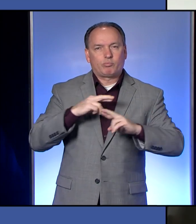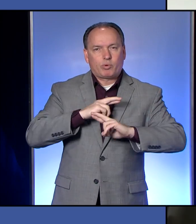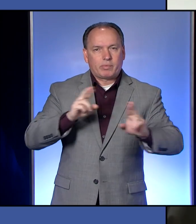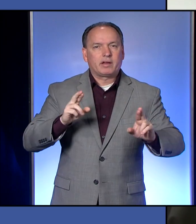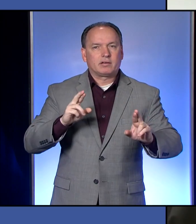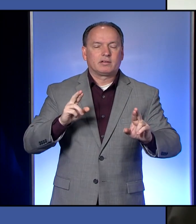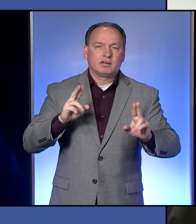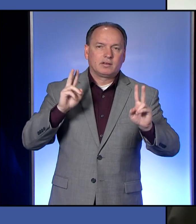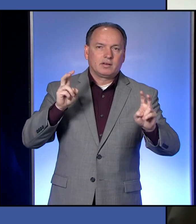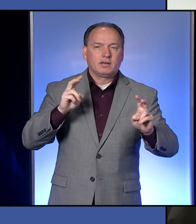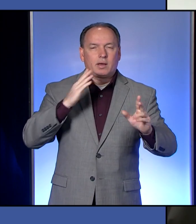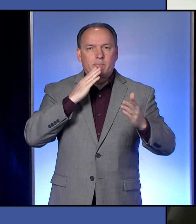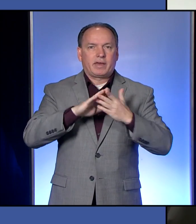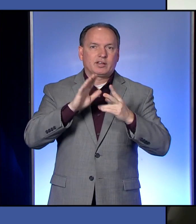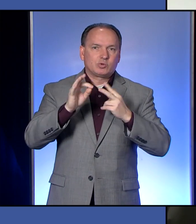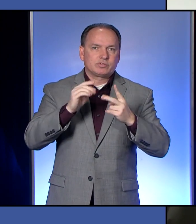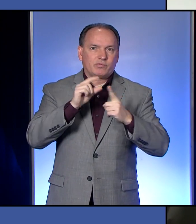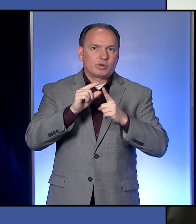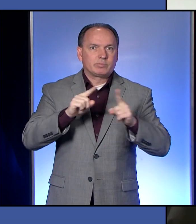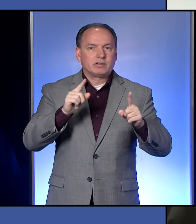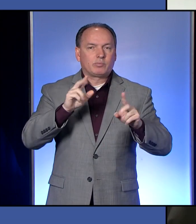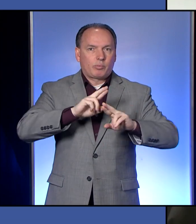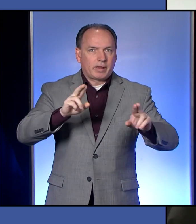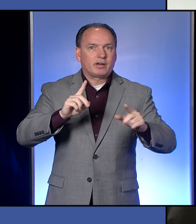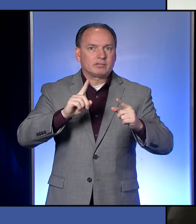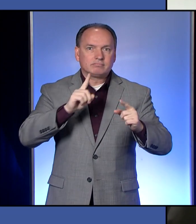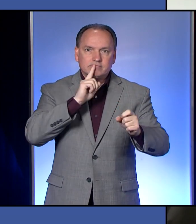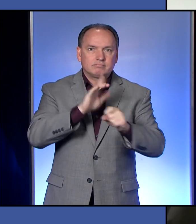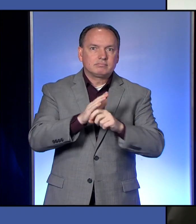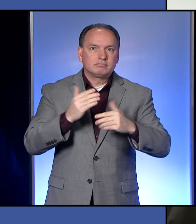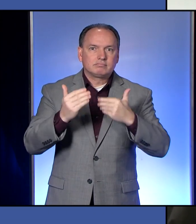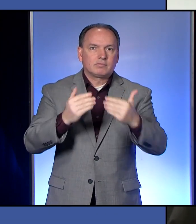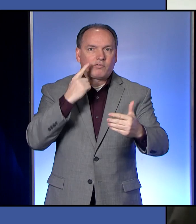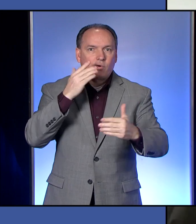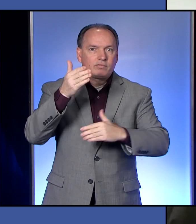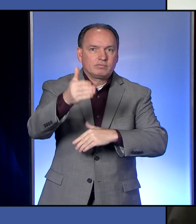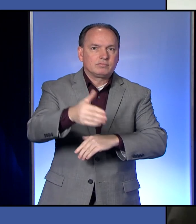a bad choice of words, but are prepared indeed to deal with what's going to come down the road.